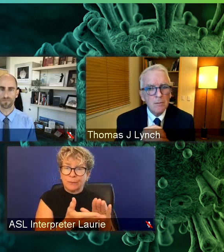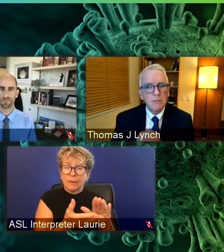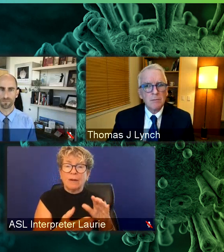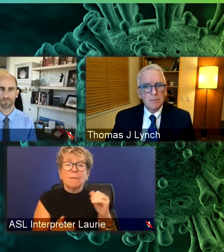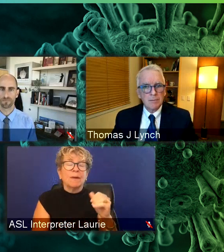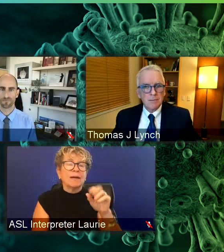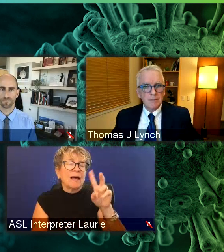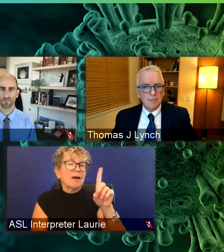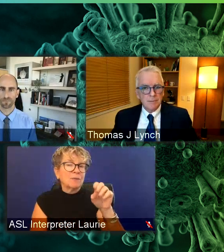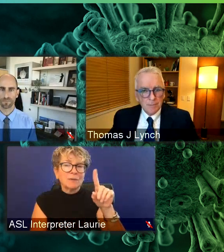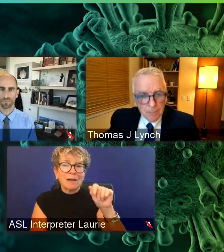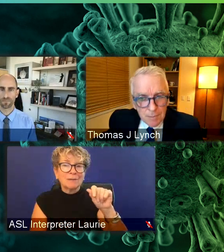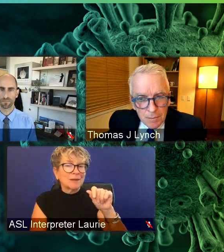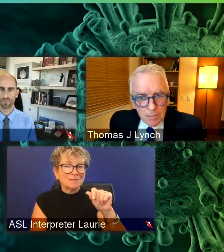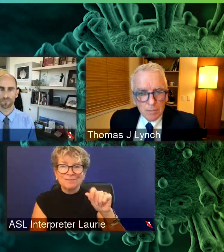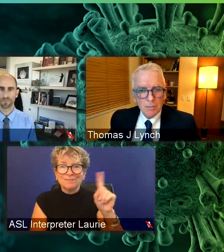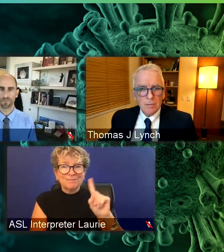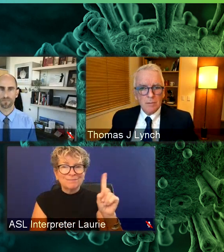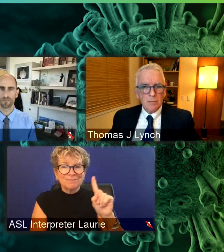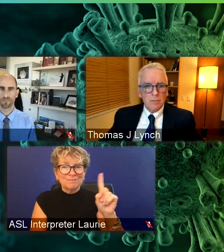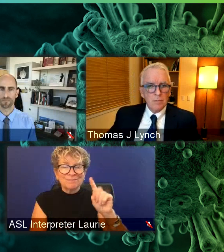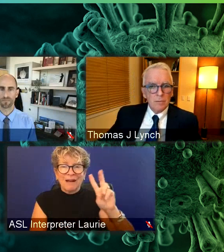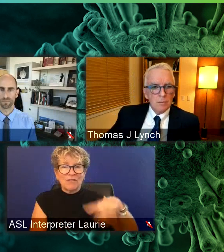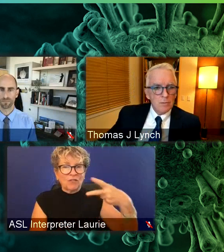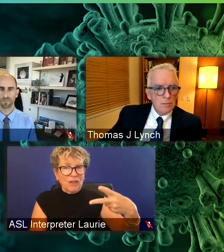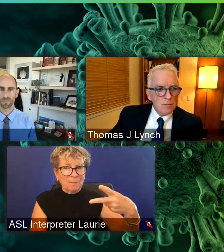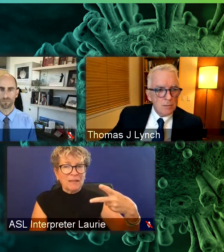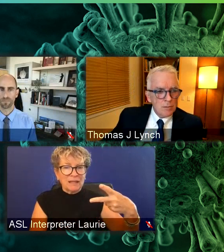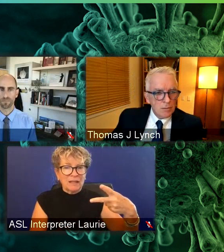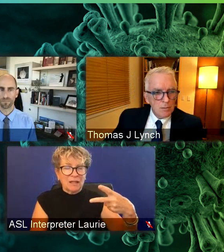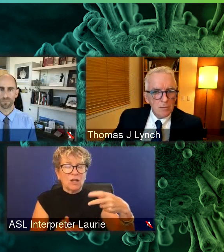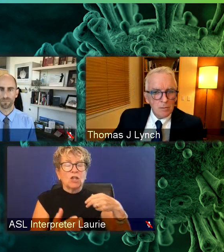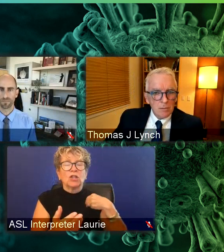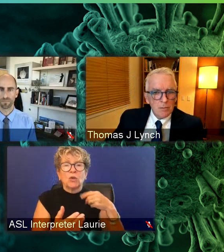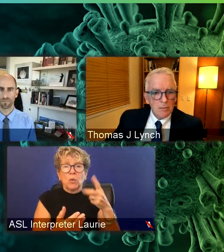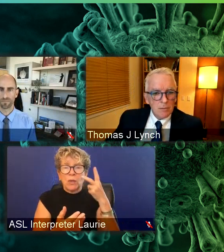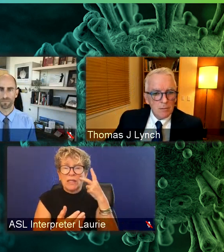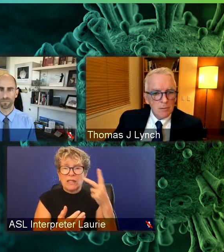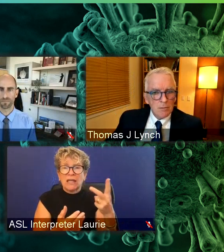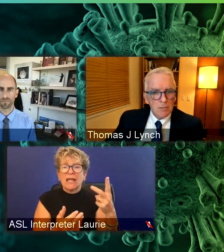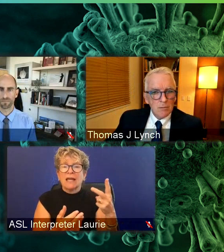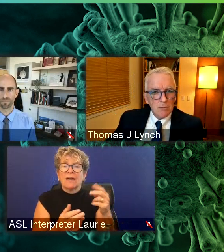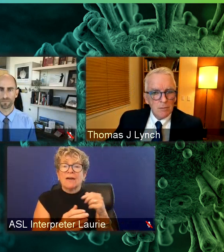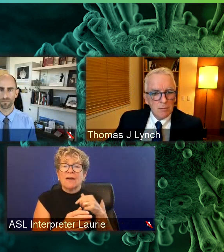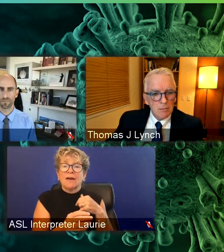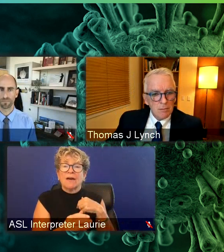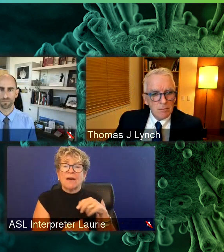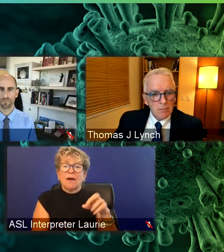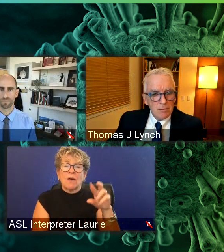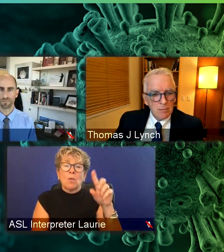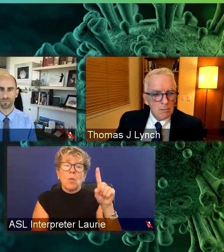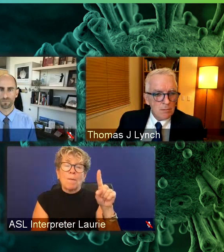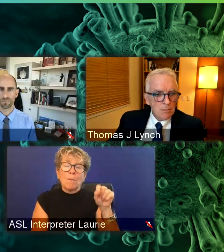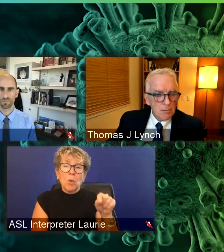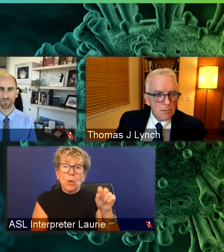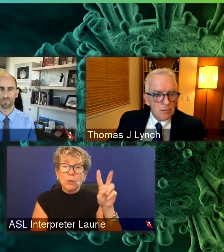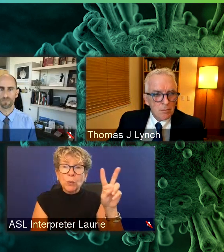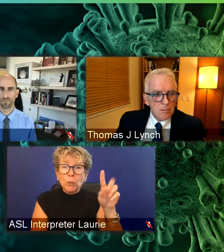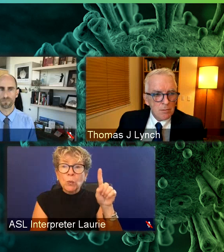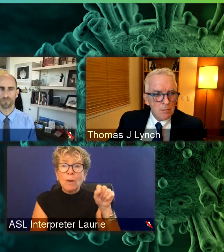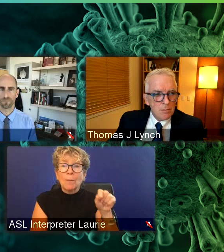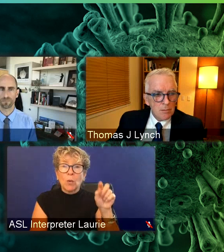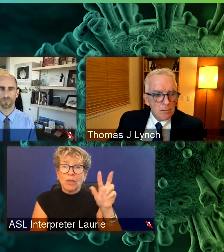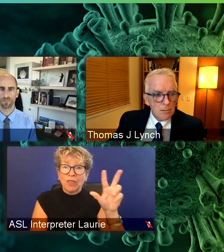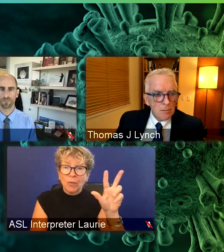that transmission is largely in the unvaccinated individuals. RT is now 1.2, maybe 1.3 ish.